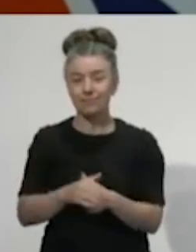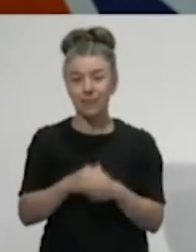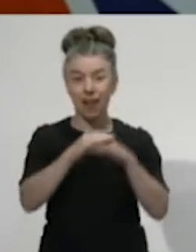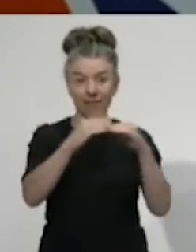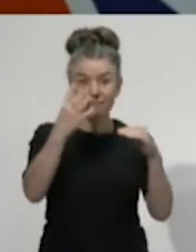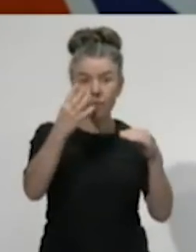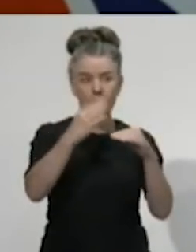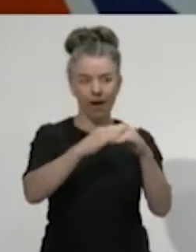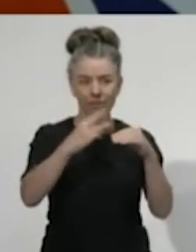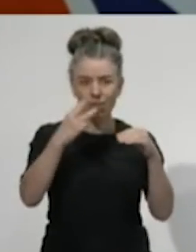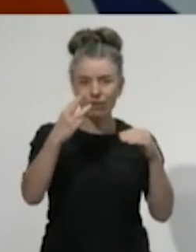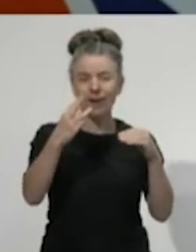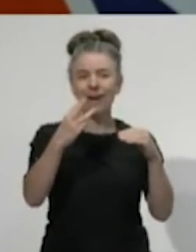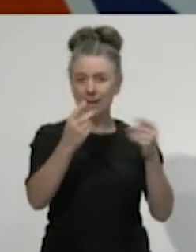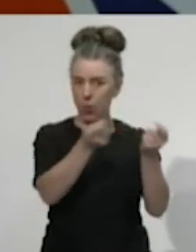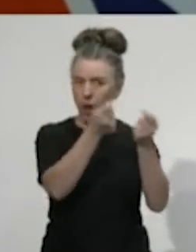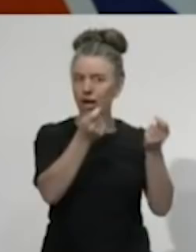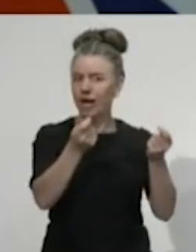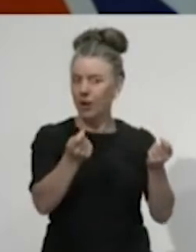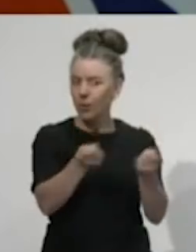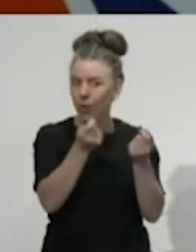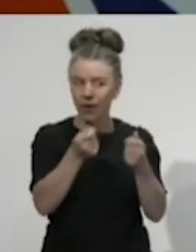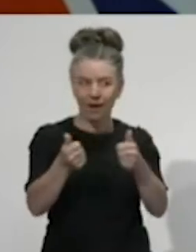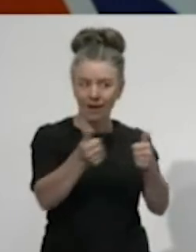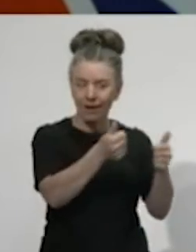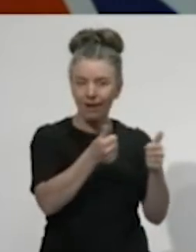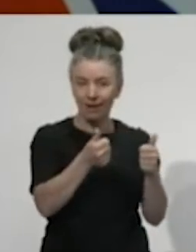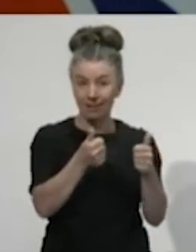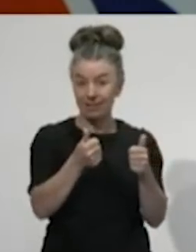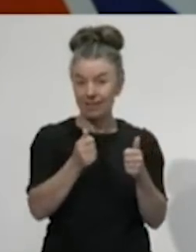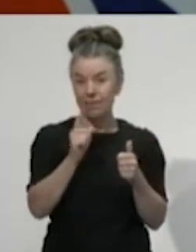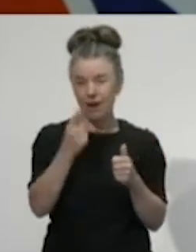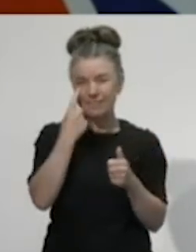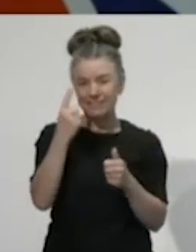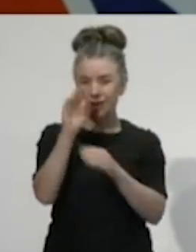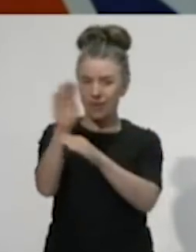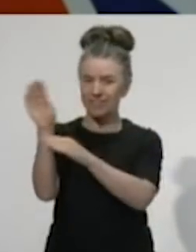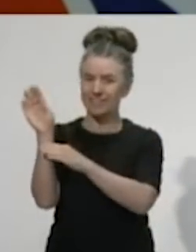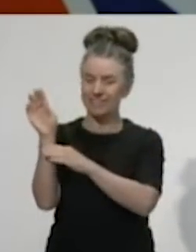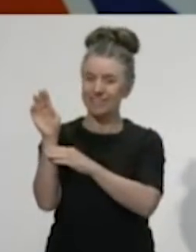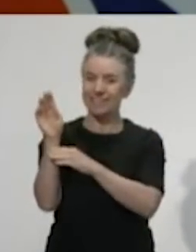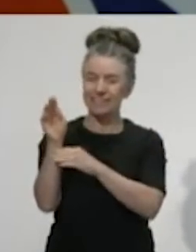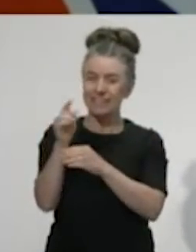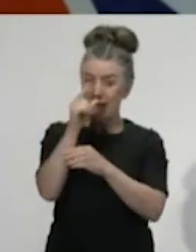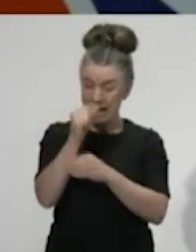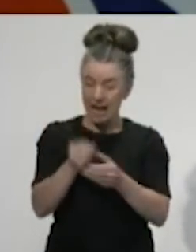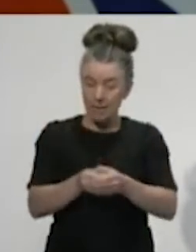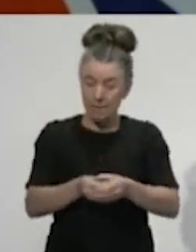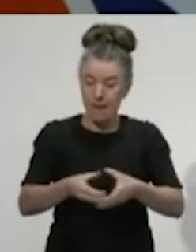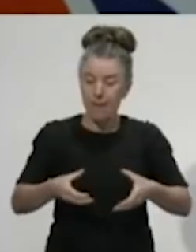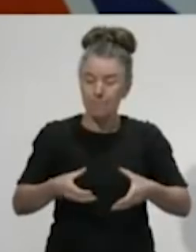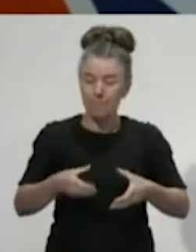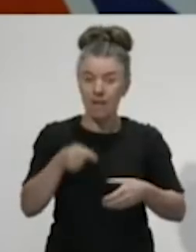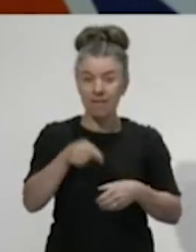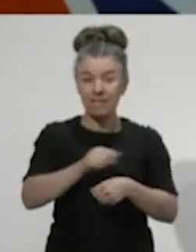Levels 4 and 3, and we're heading for success. But as you will have seen overnight from other jurisdictions, this is a